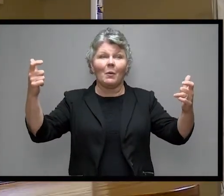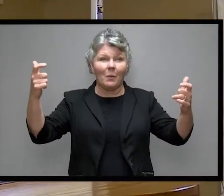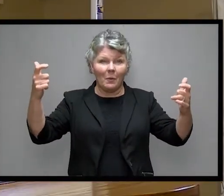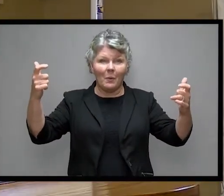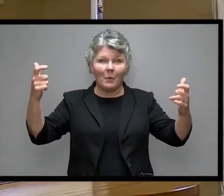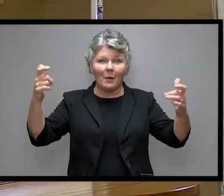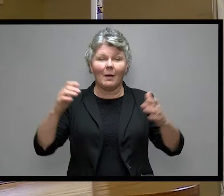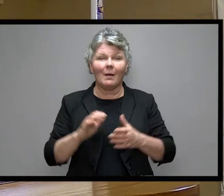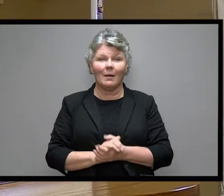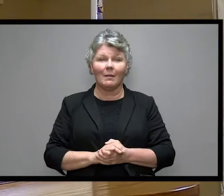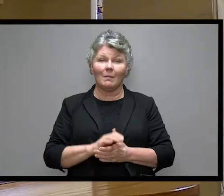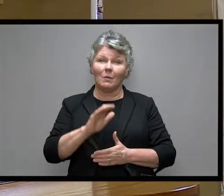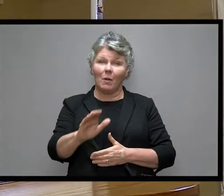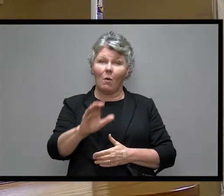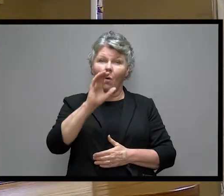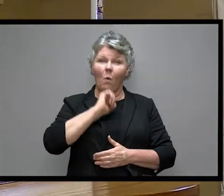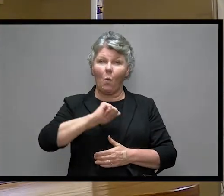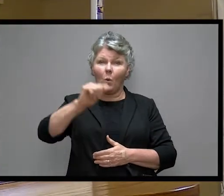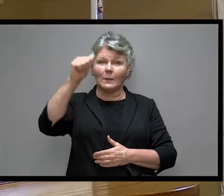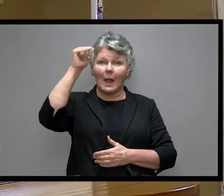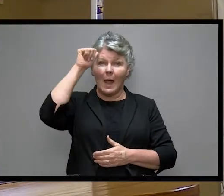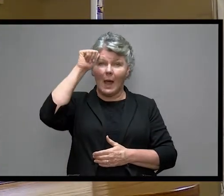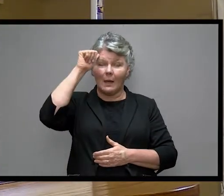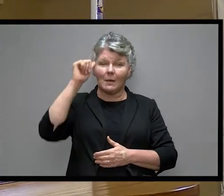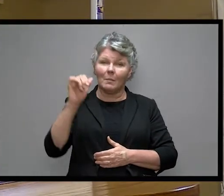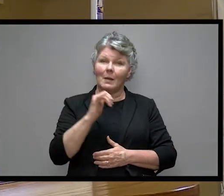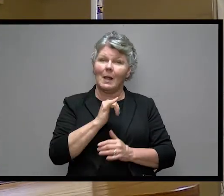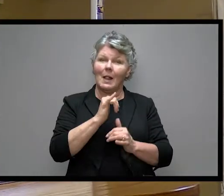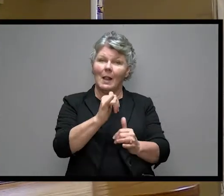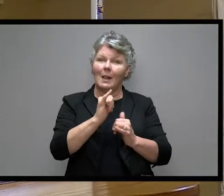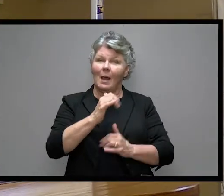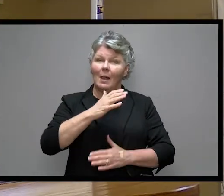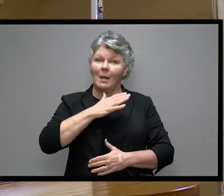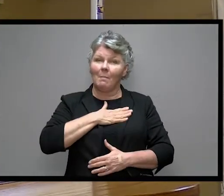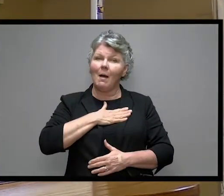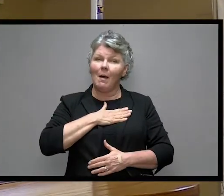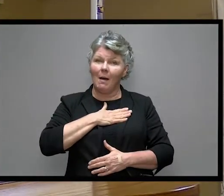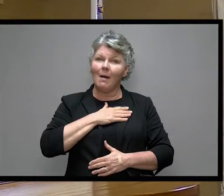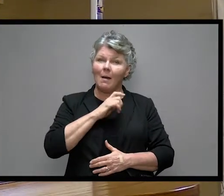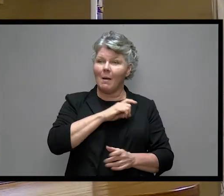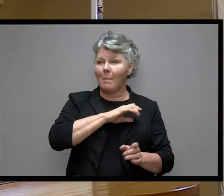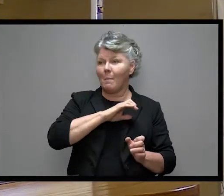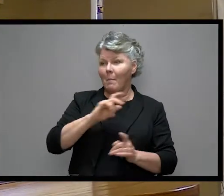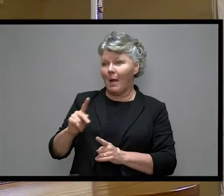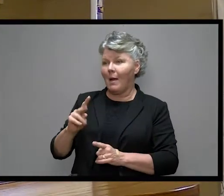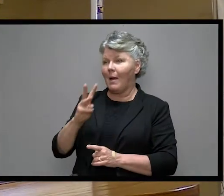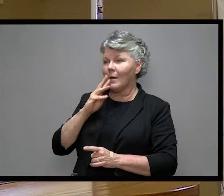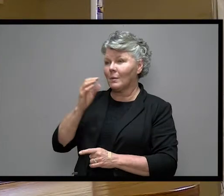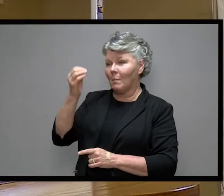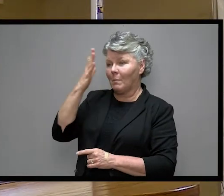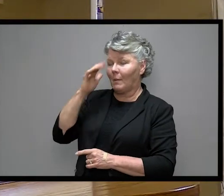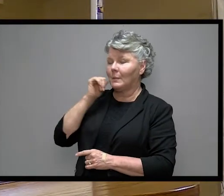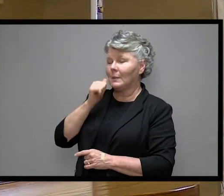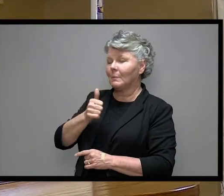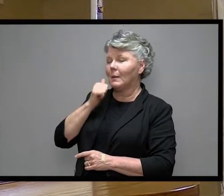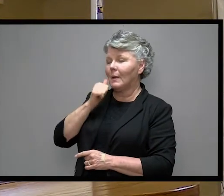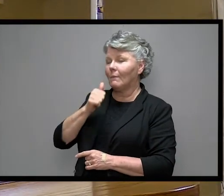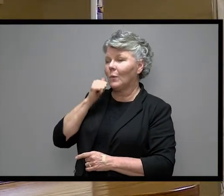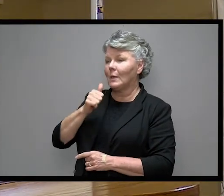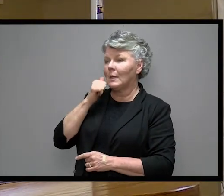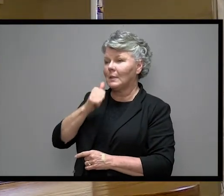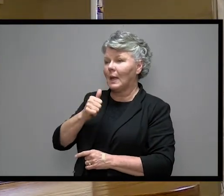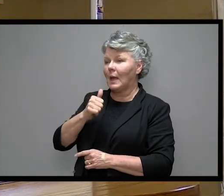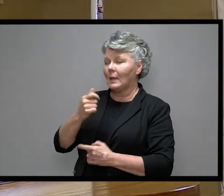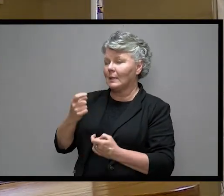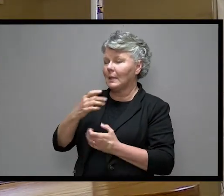Your old Adam like mine must return to the waters of baptism every day as we confess